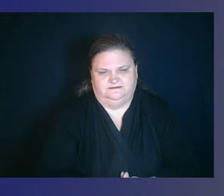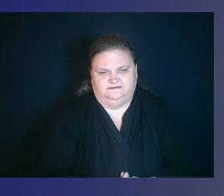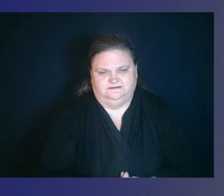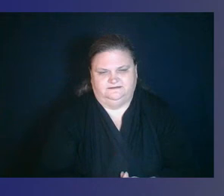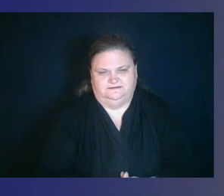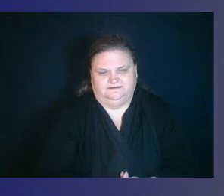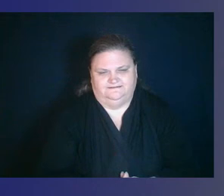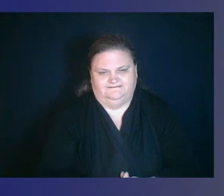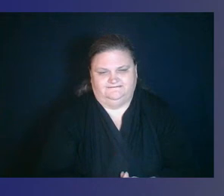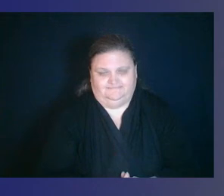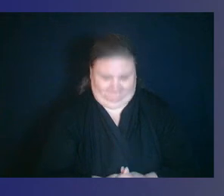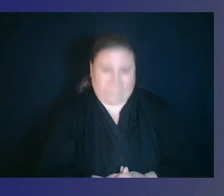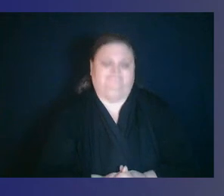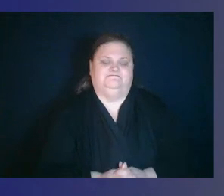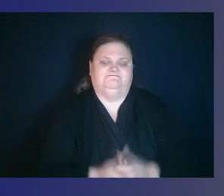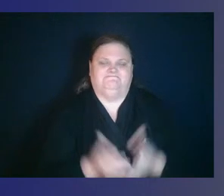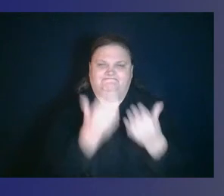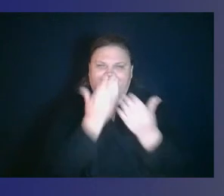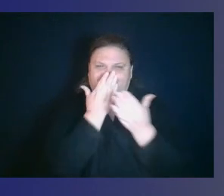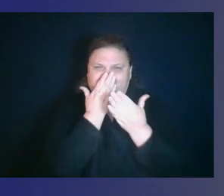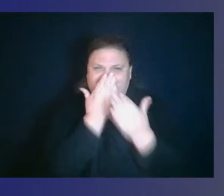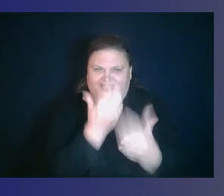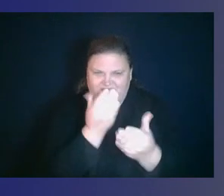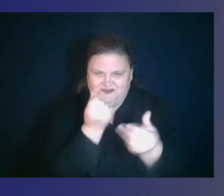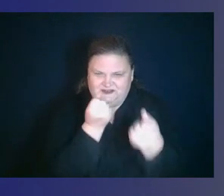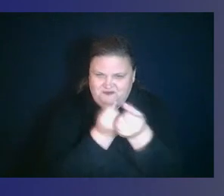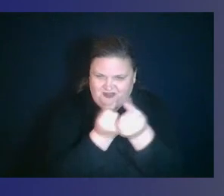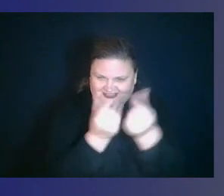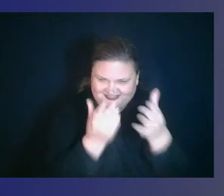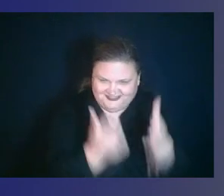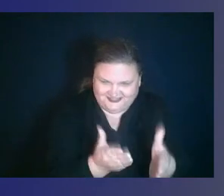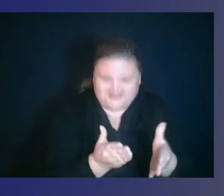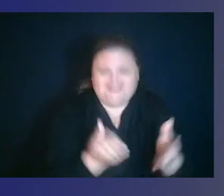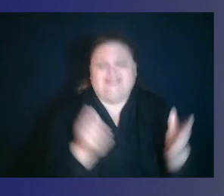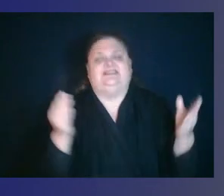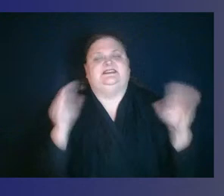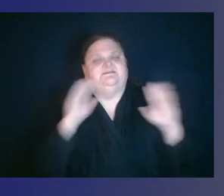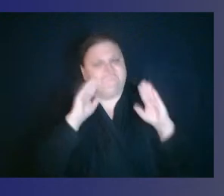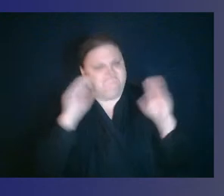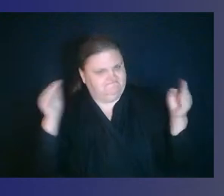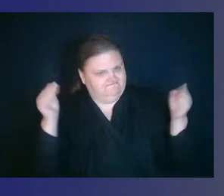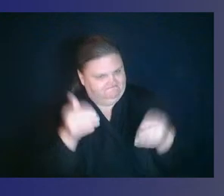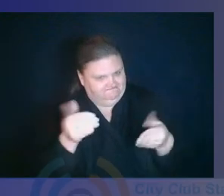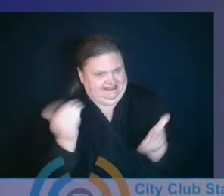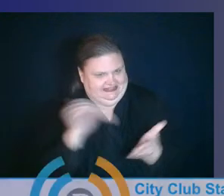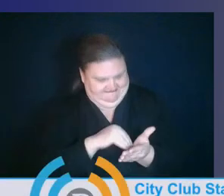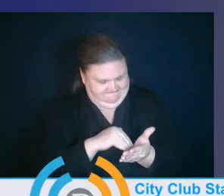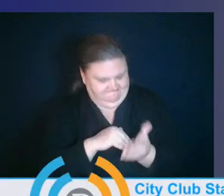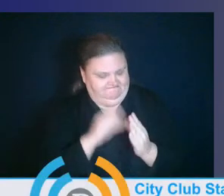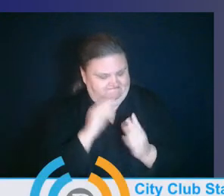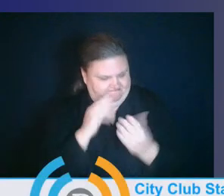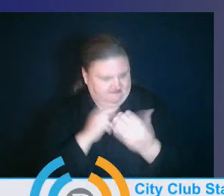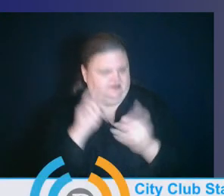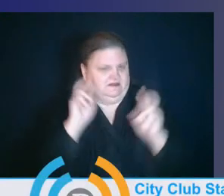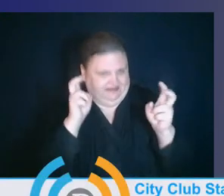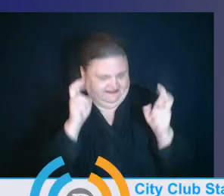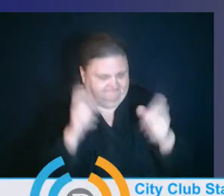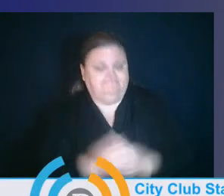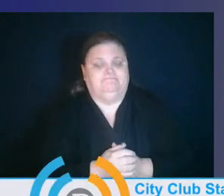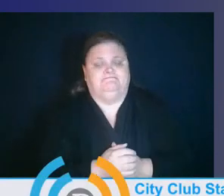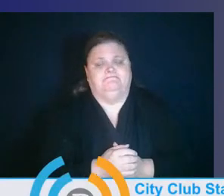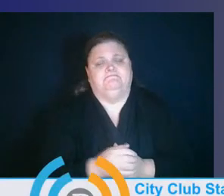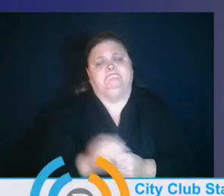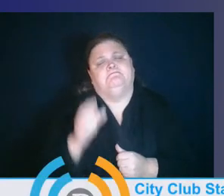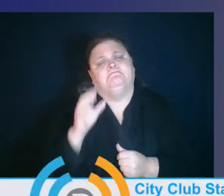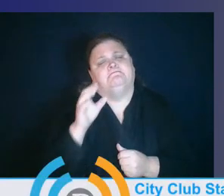Thank you, sponsors. Now back to our program, Director Calderon, this next question is coming to you. You said a few